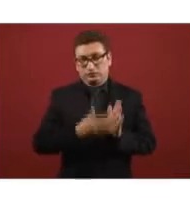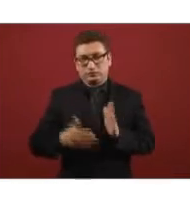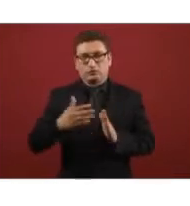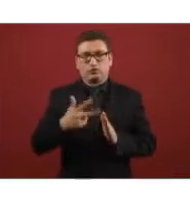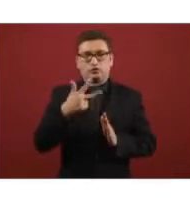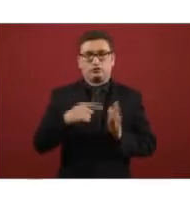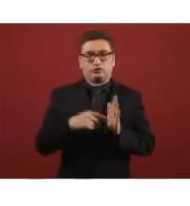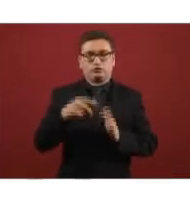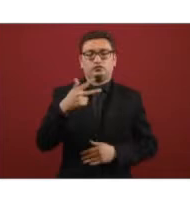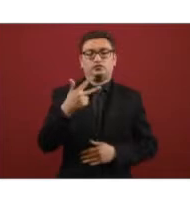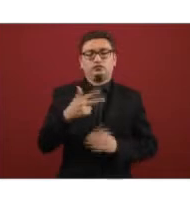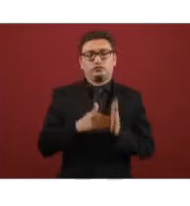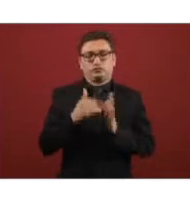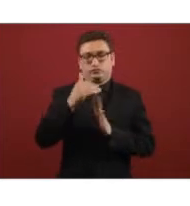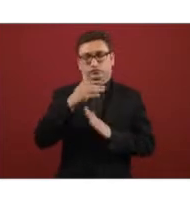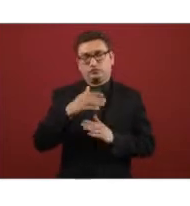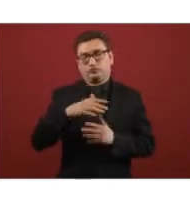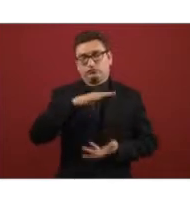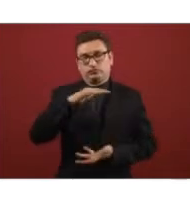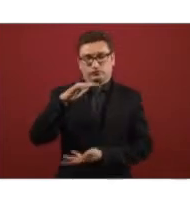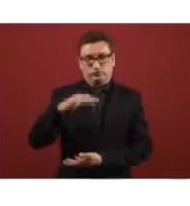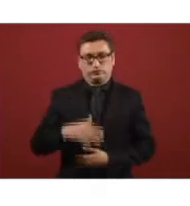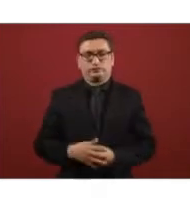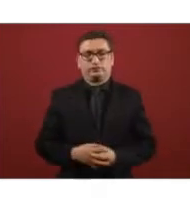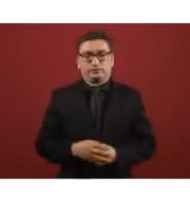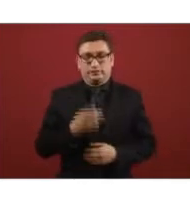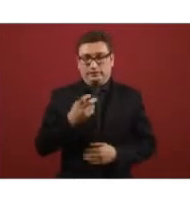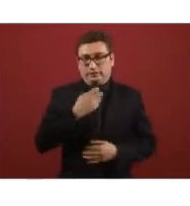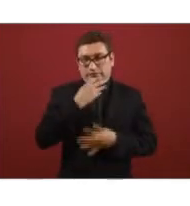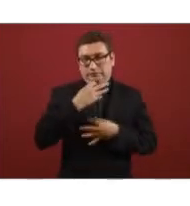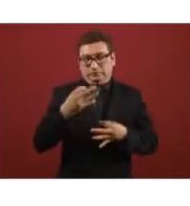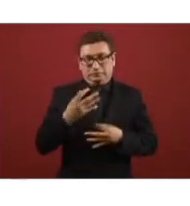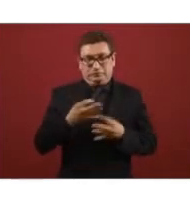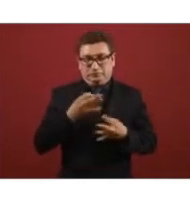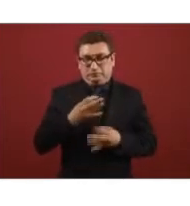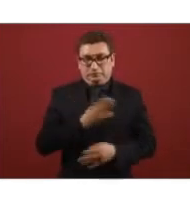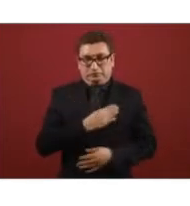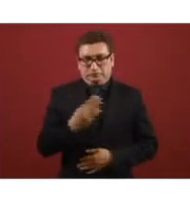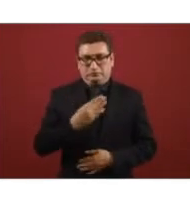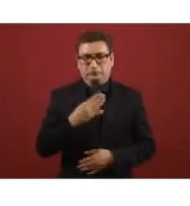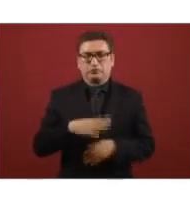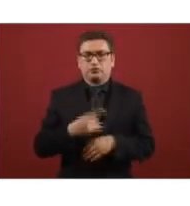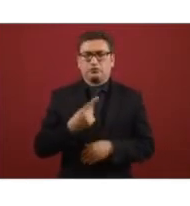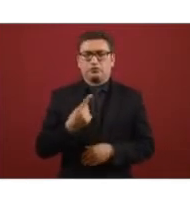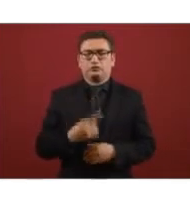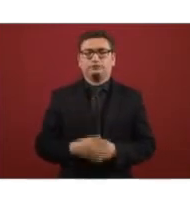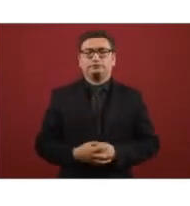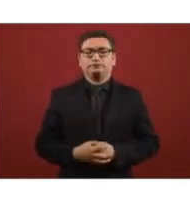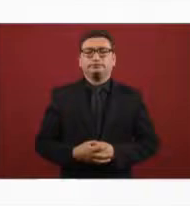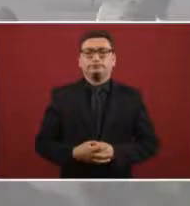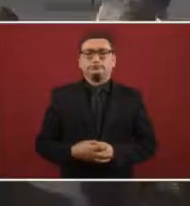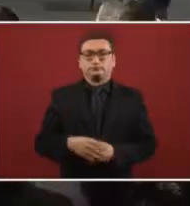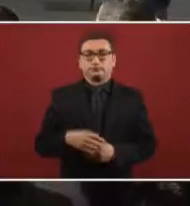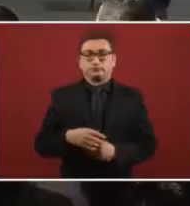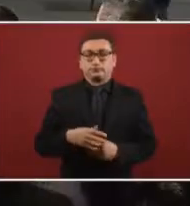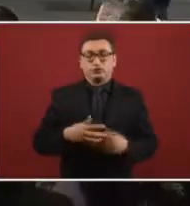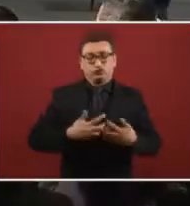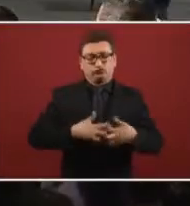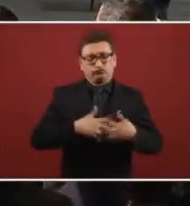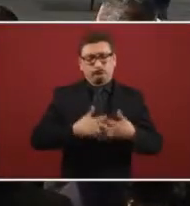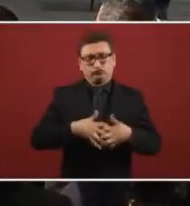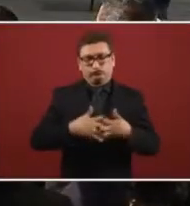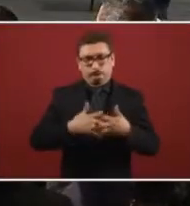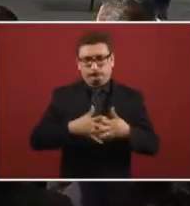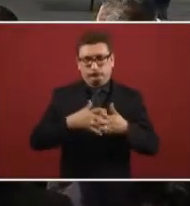.8 thousand million barrels so this will go with it it will